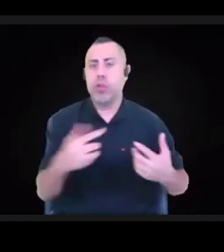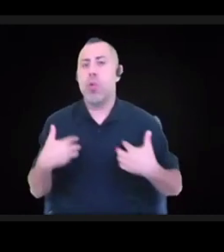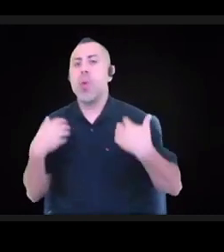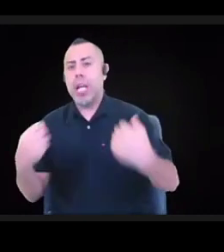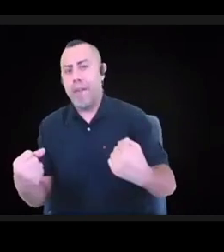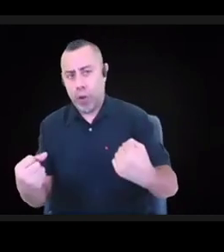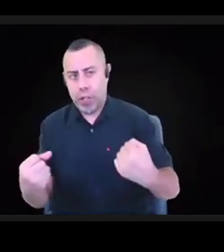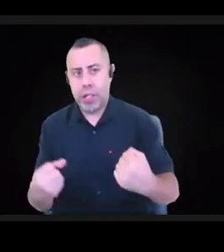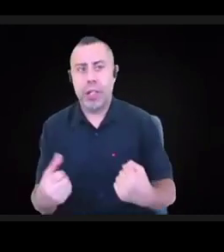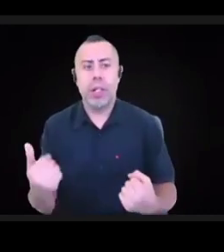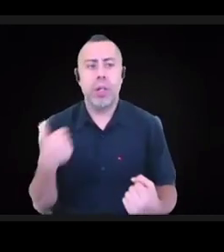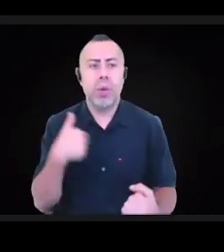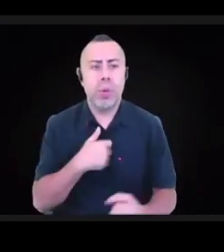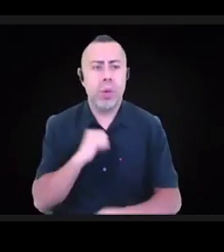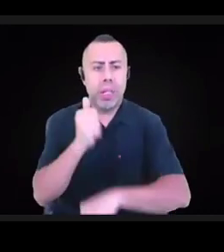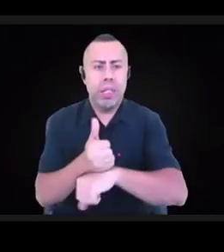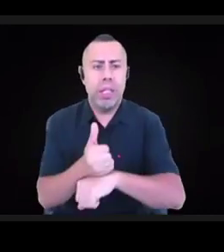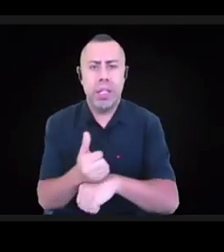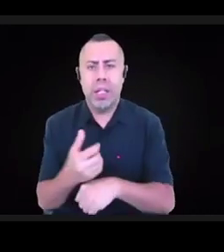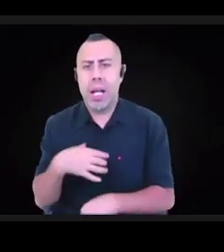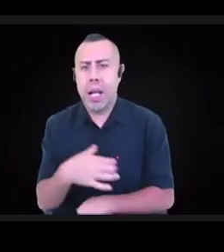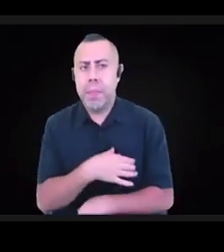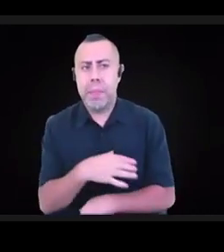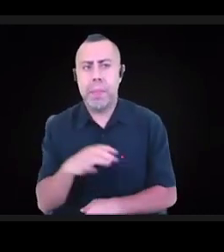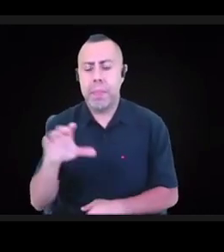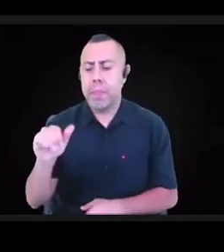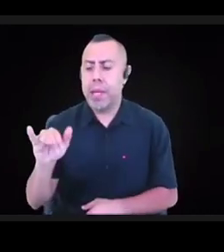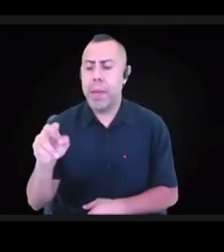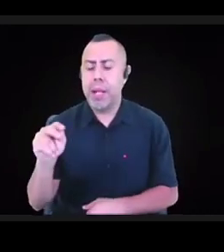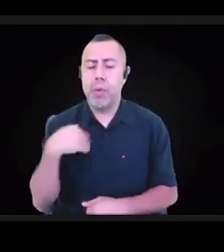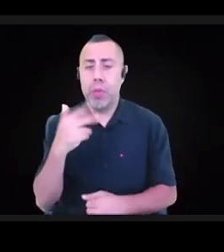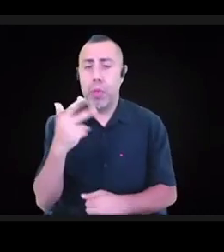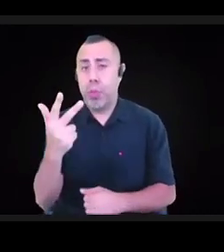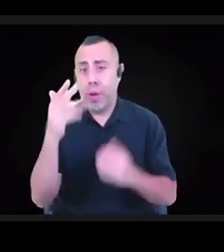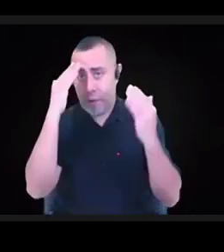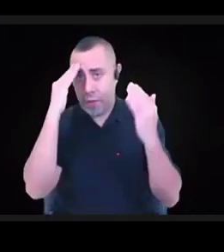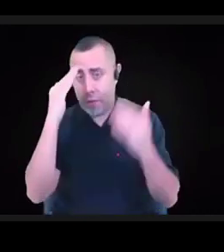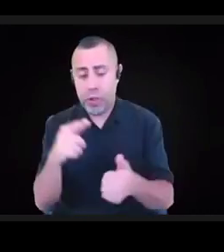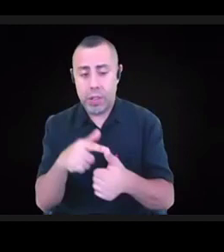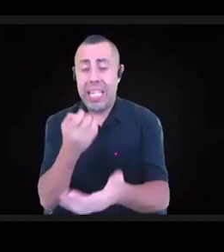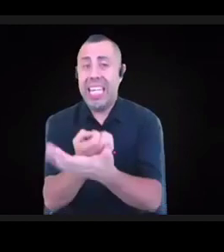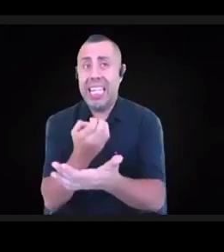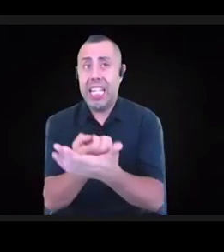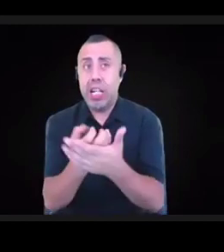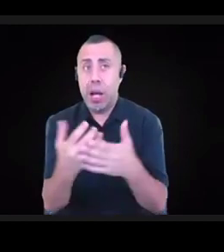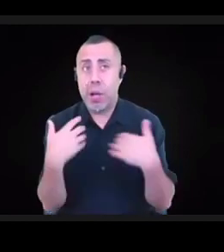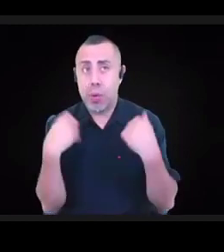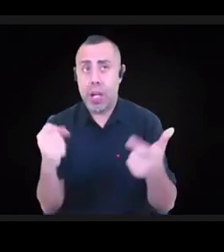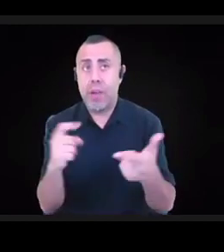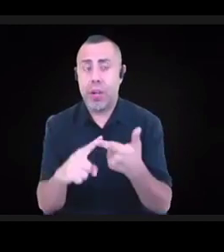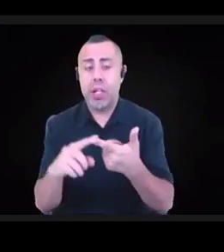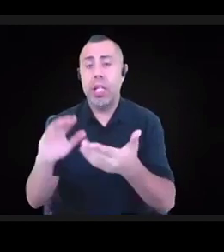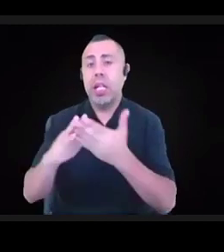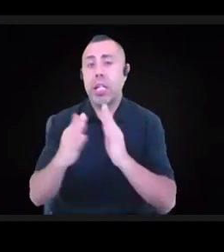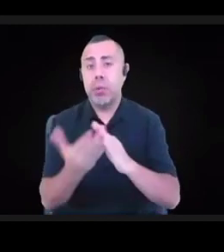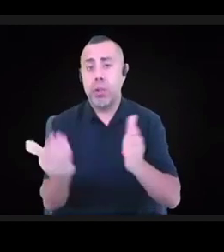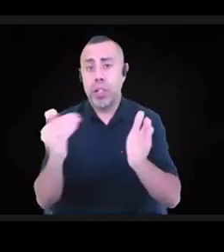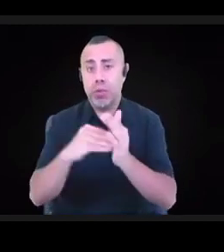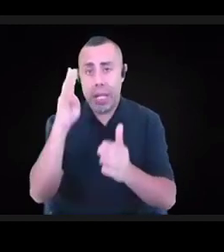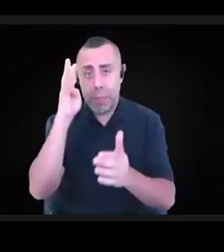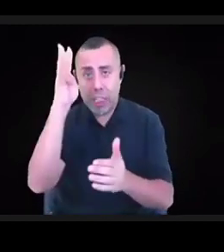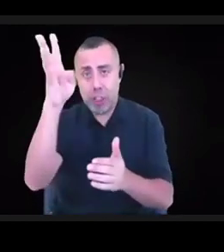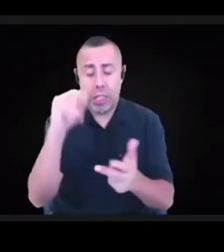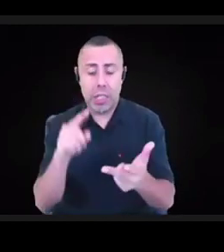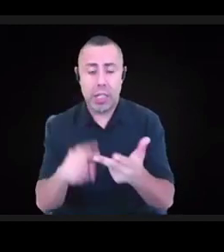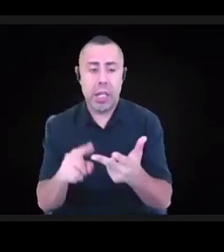it was focused on, economic recovery, civic reimagination, and community support. And I'll talk a little bit about what those mean.